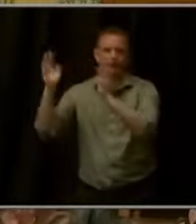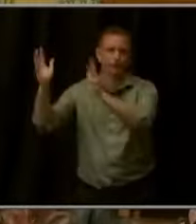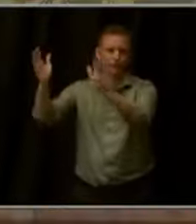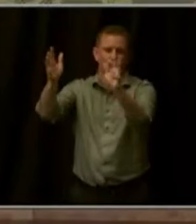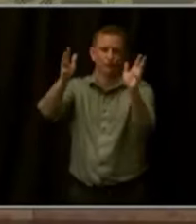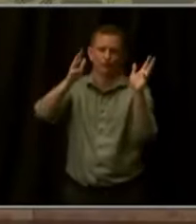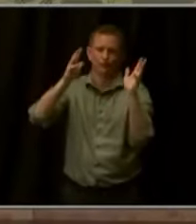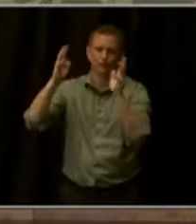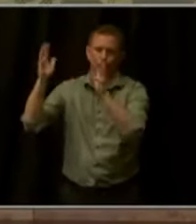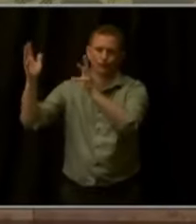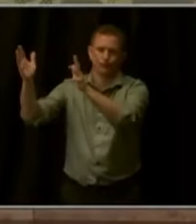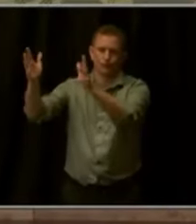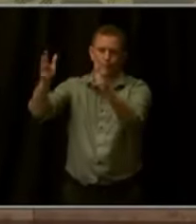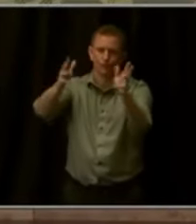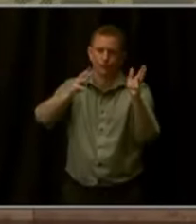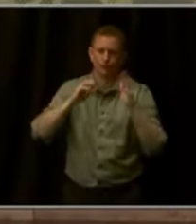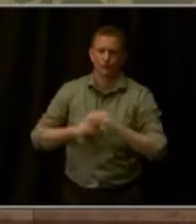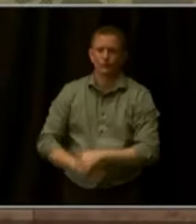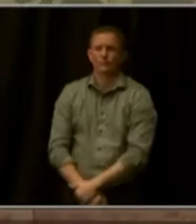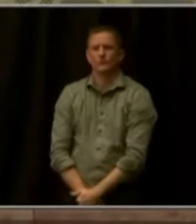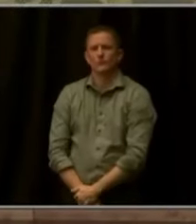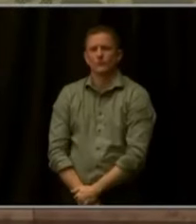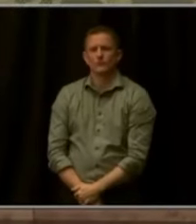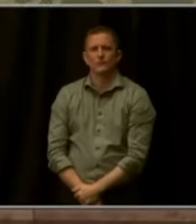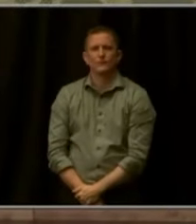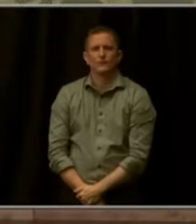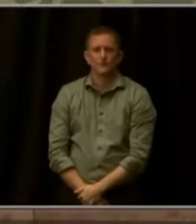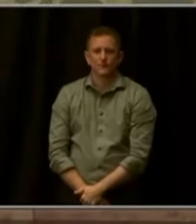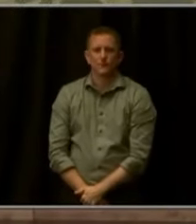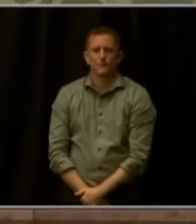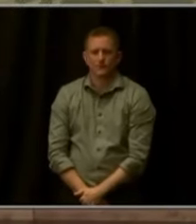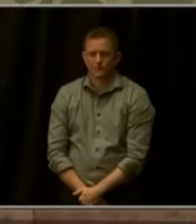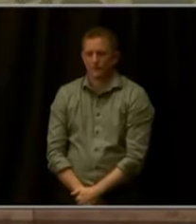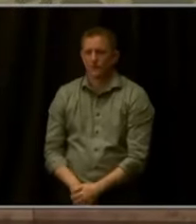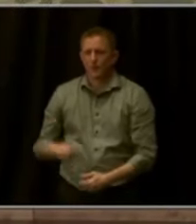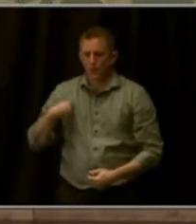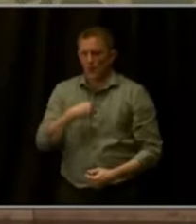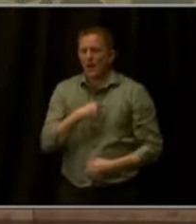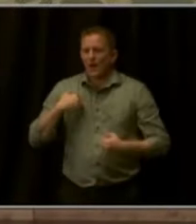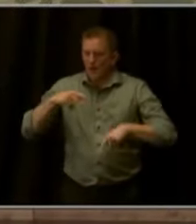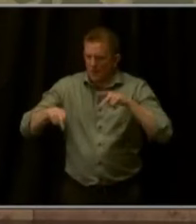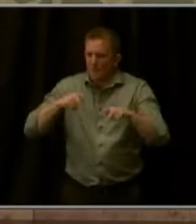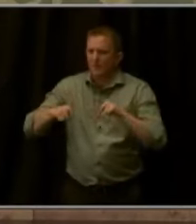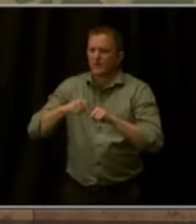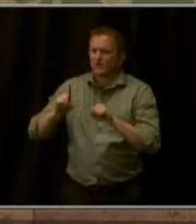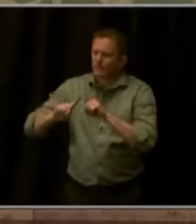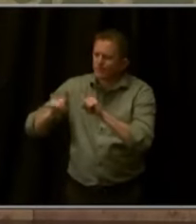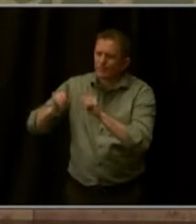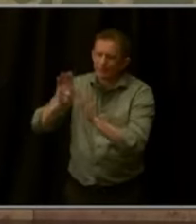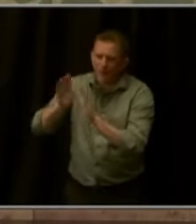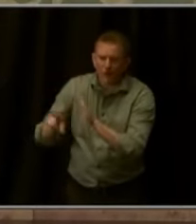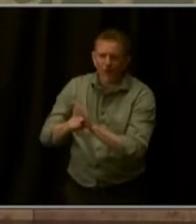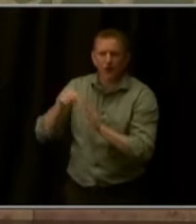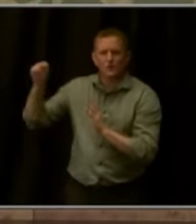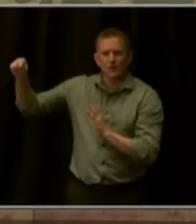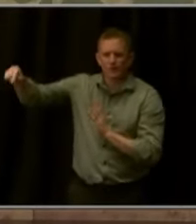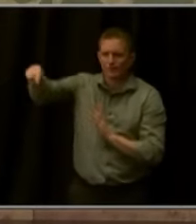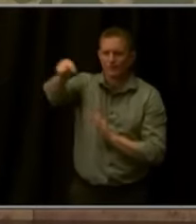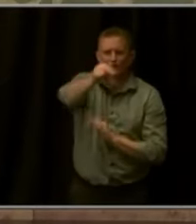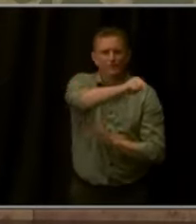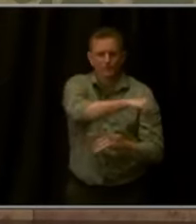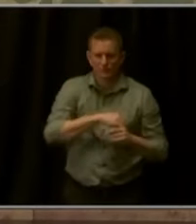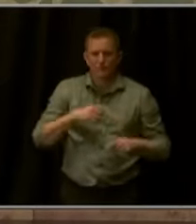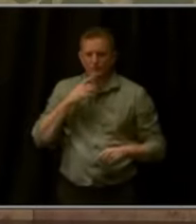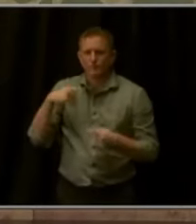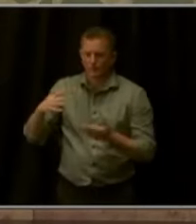When it comes down to creating a Colorado where people from all backgrounds can live in homes that they can afford near accessible